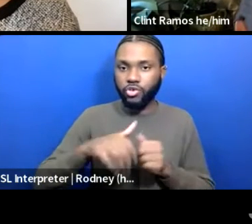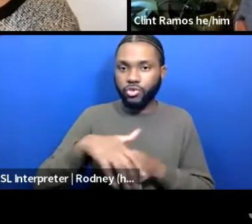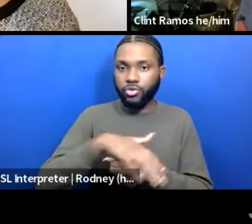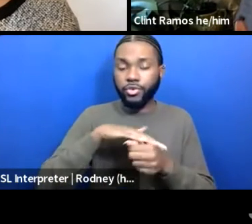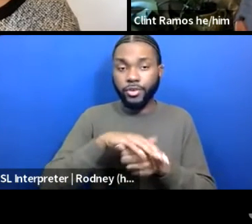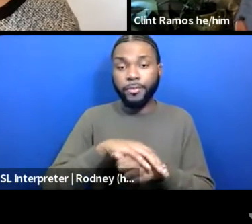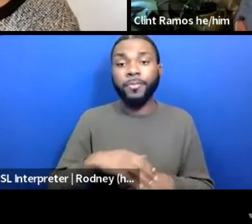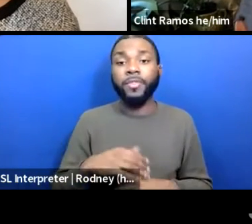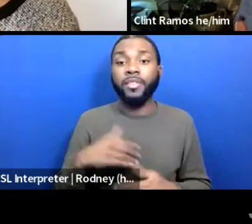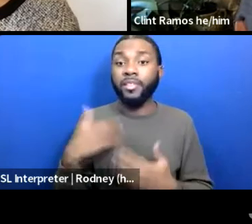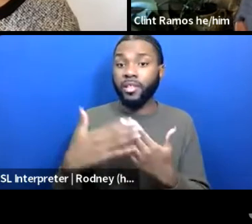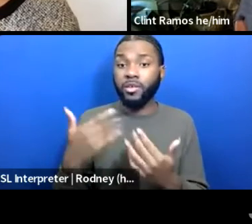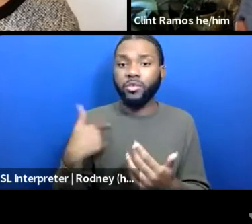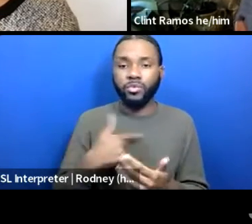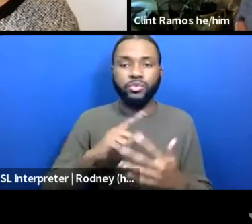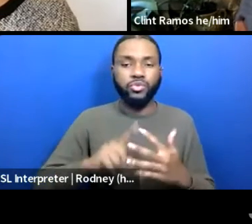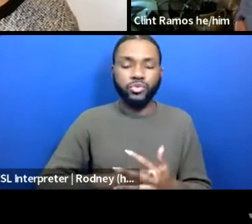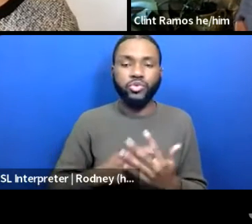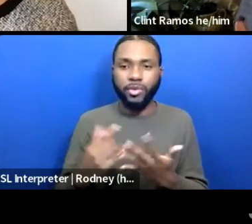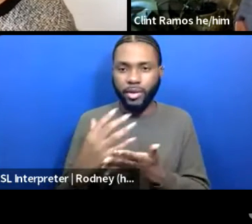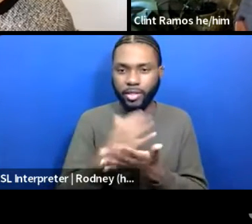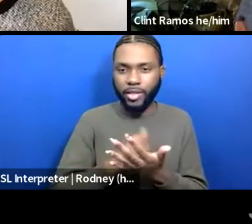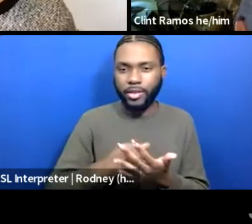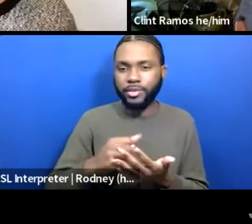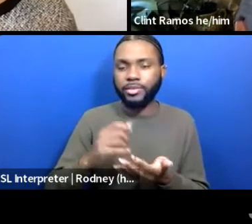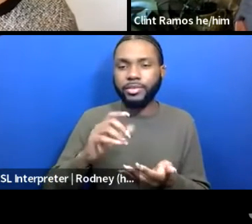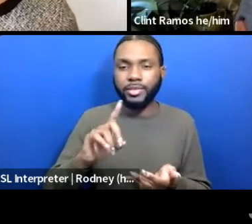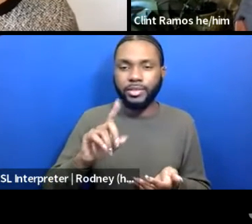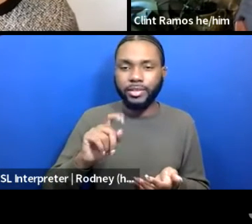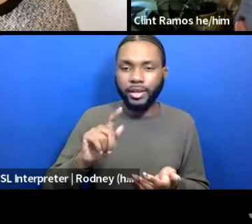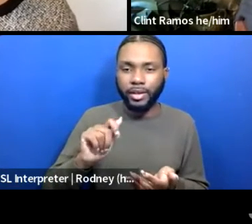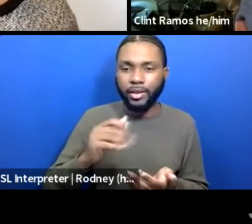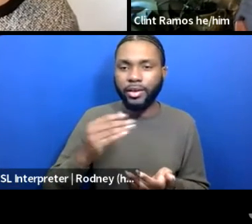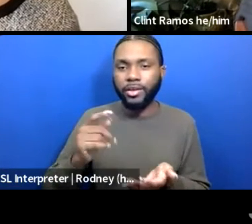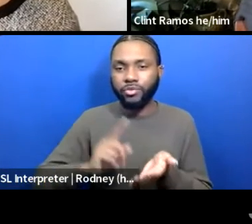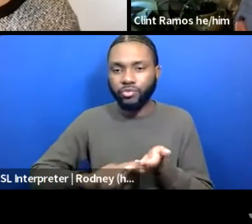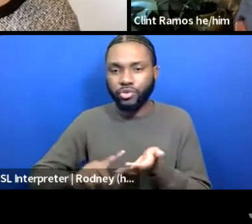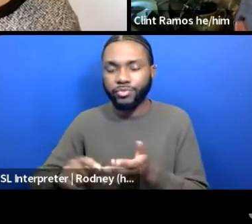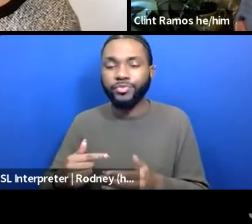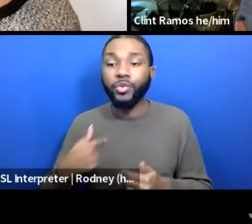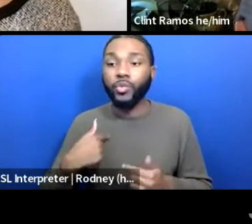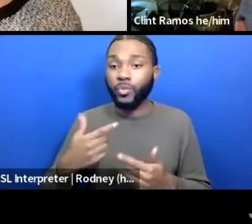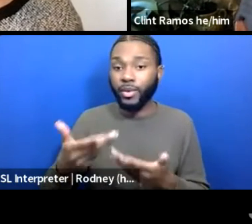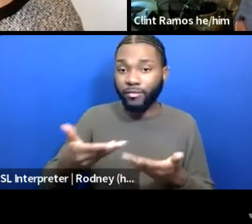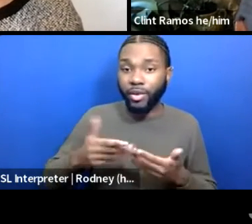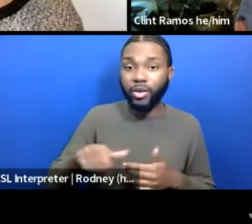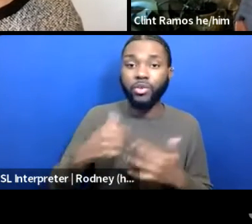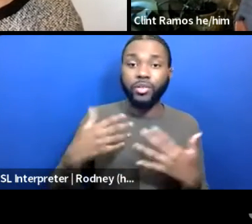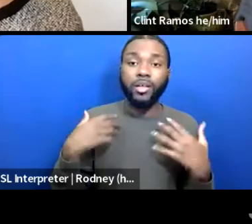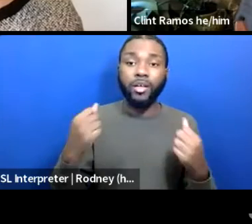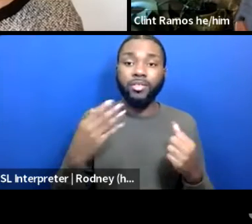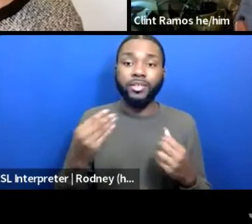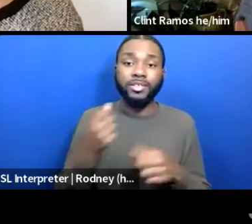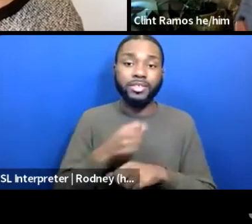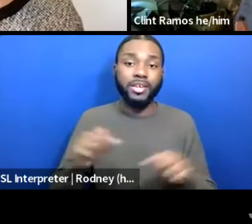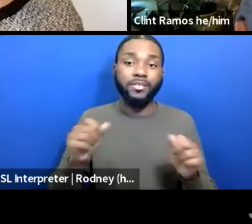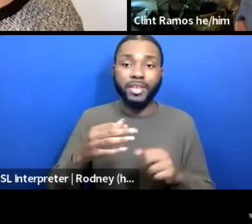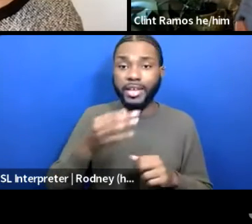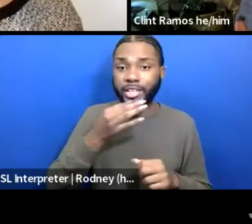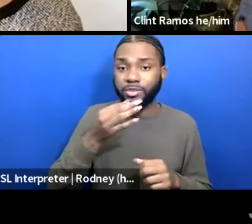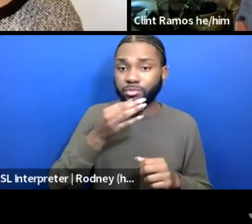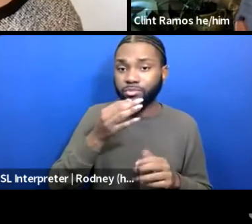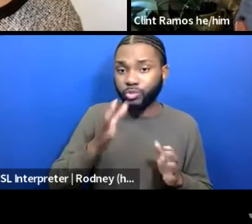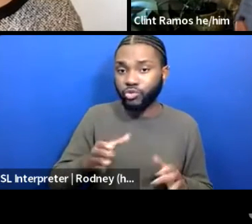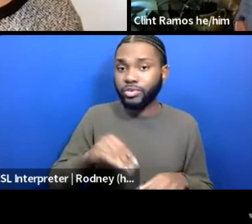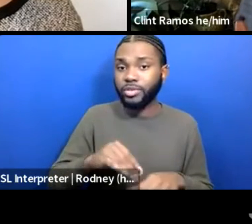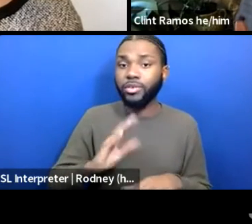collecting data and research. We invited several health and safety experts into our group who have been able to inform us with